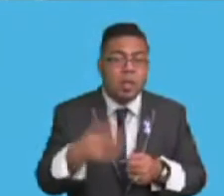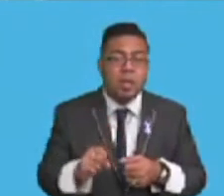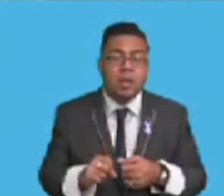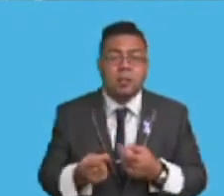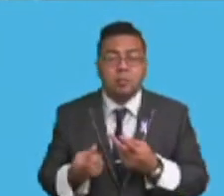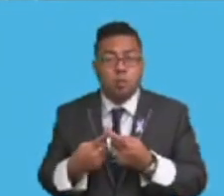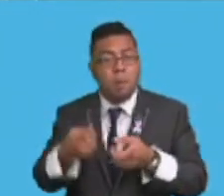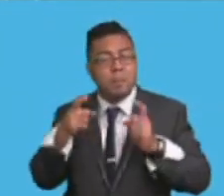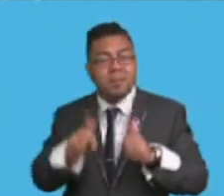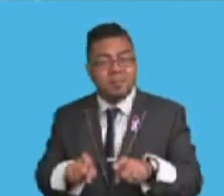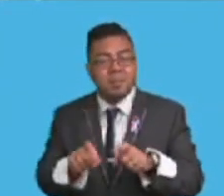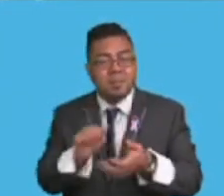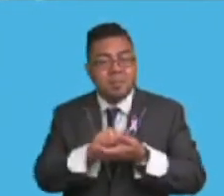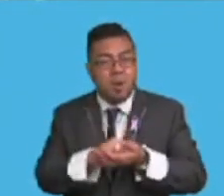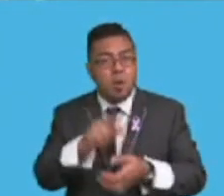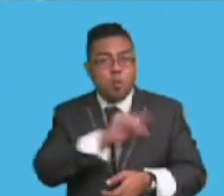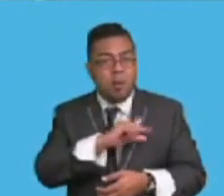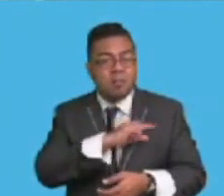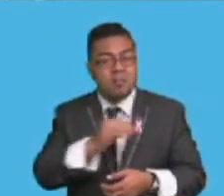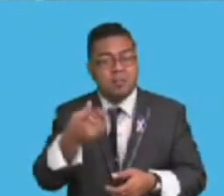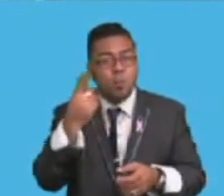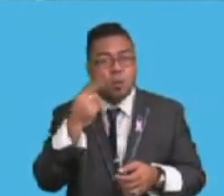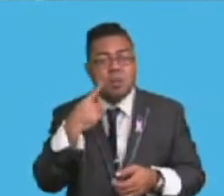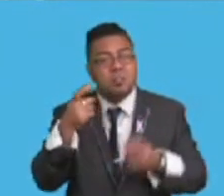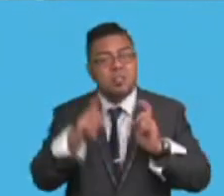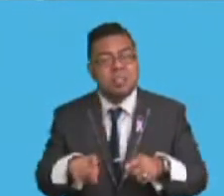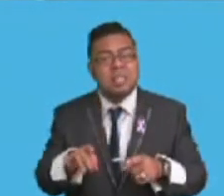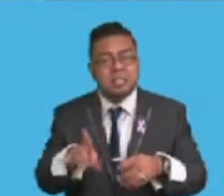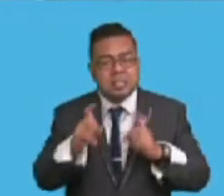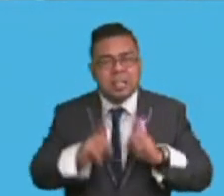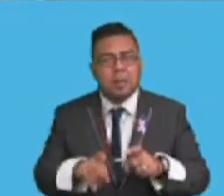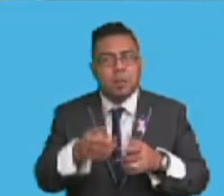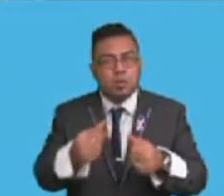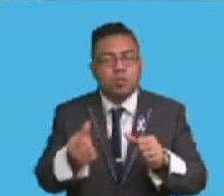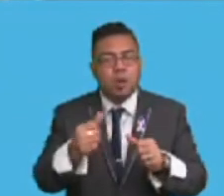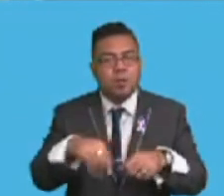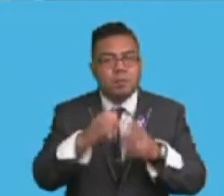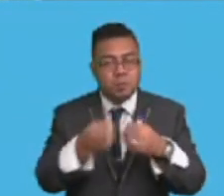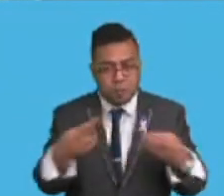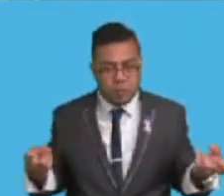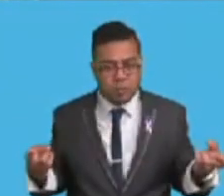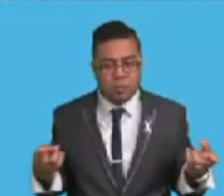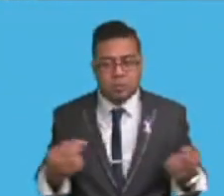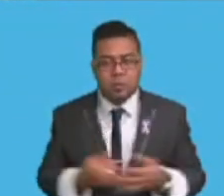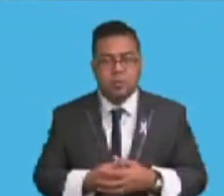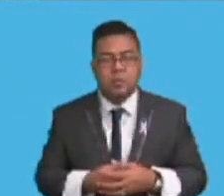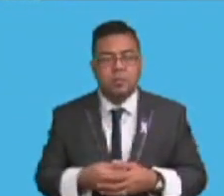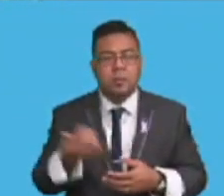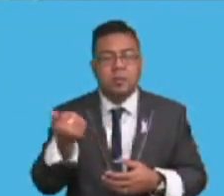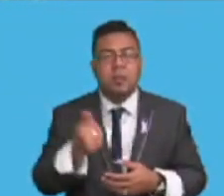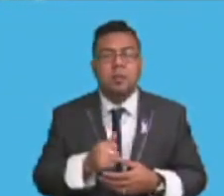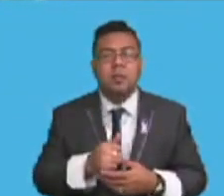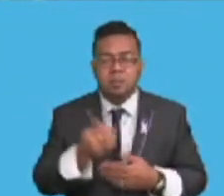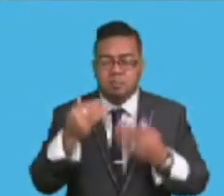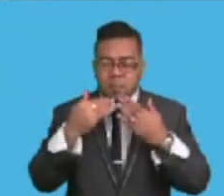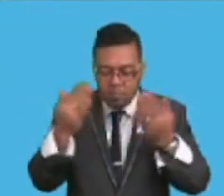and maintain water quality, to ensure sustainable use of natural resources, to achieve sound ecological natural balance in the watershed region. Speaker,